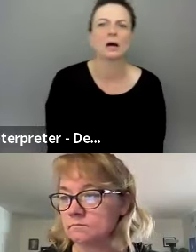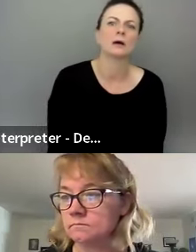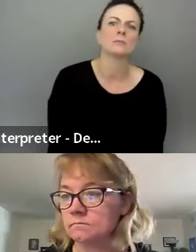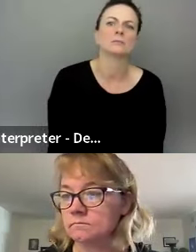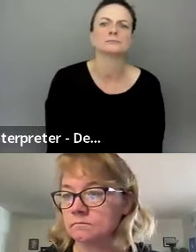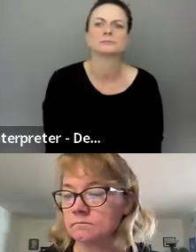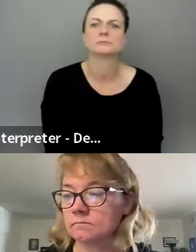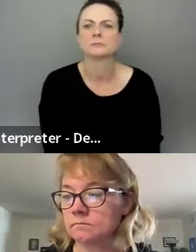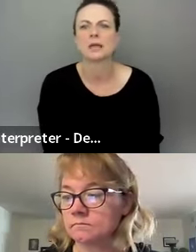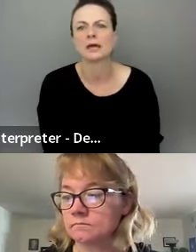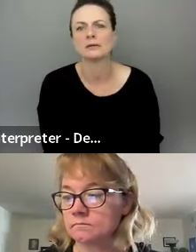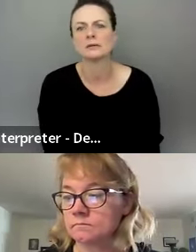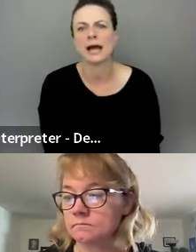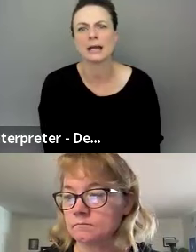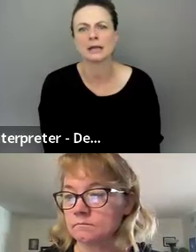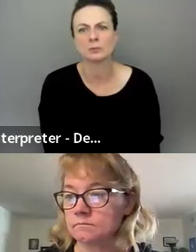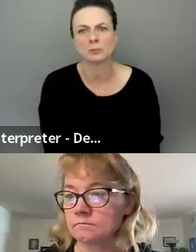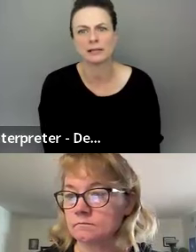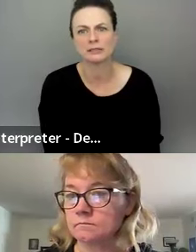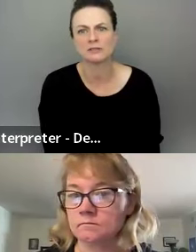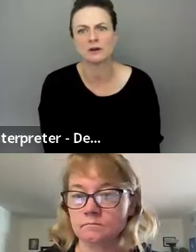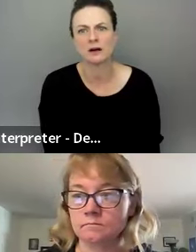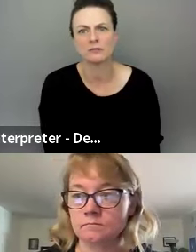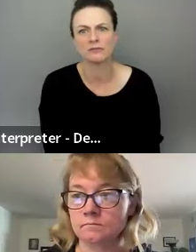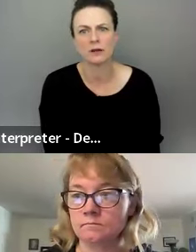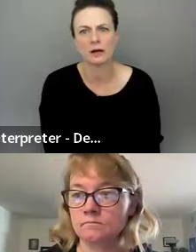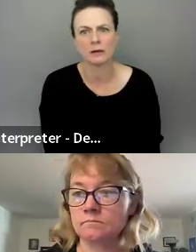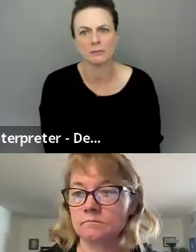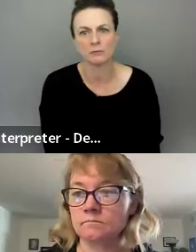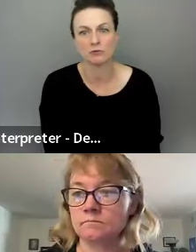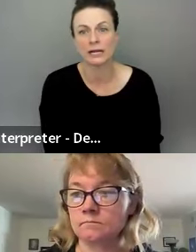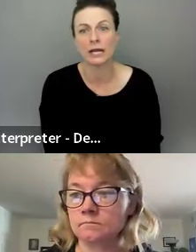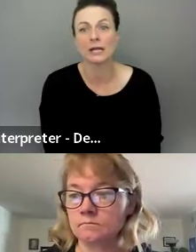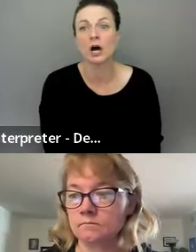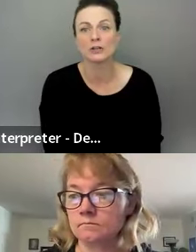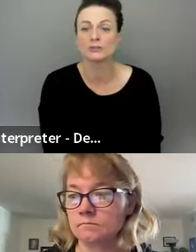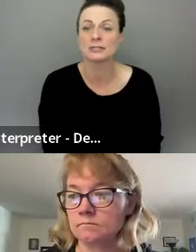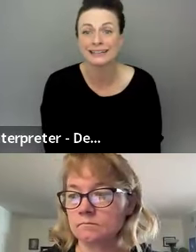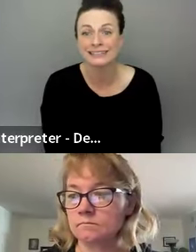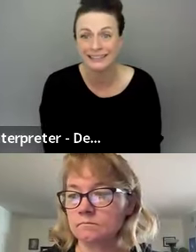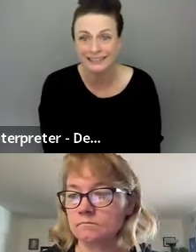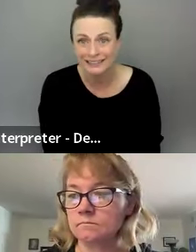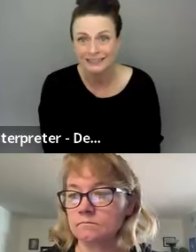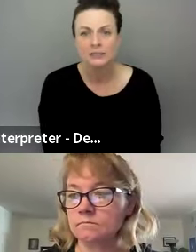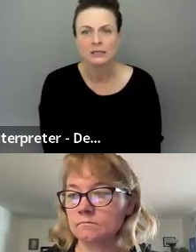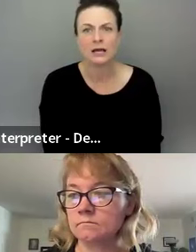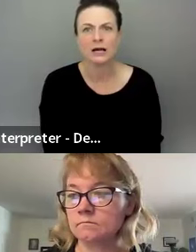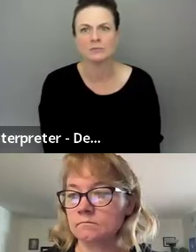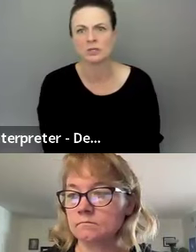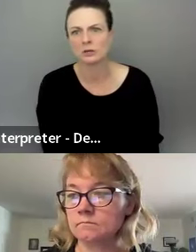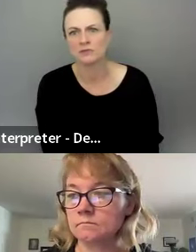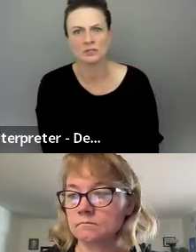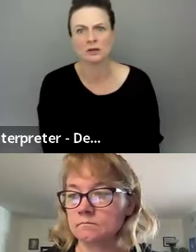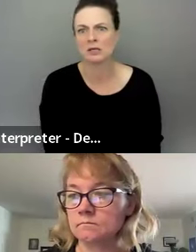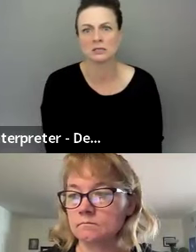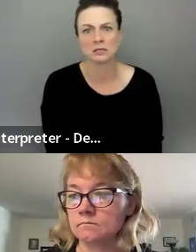um, and adding the perspective of, um, reading and understanding, um,